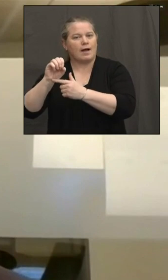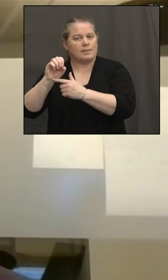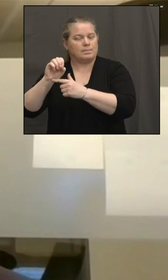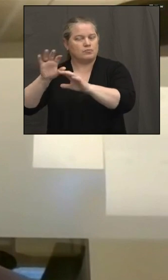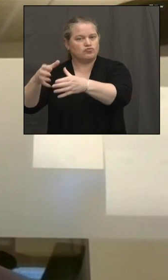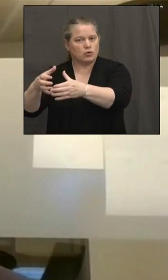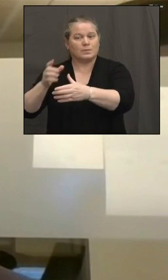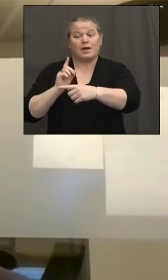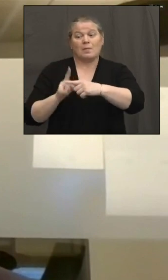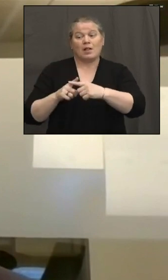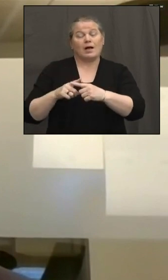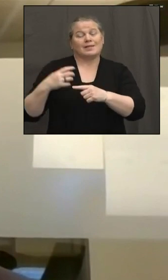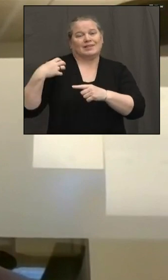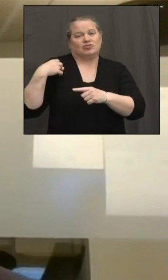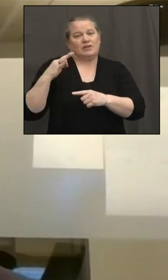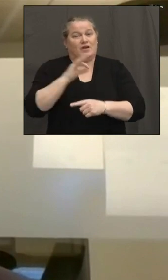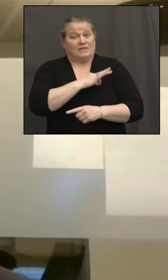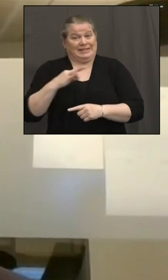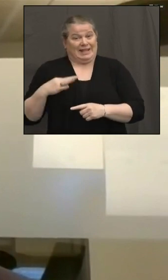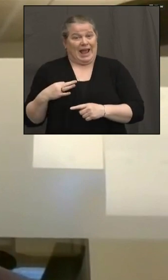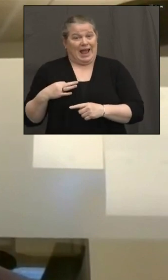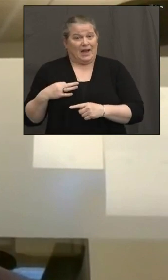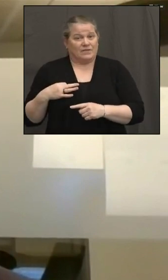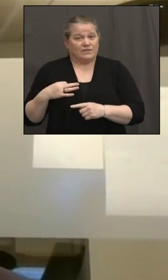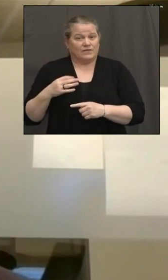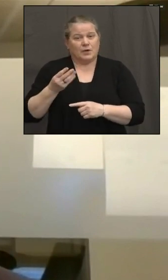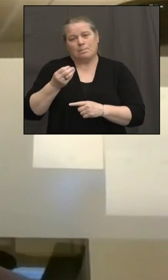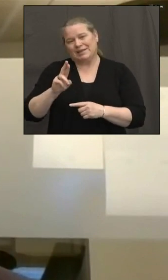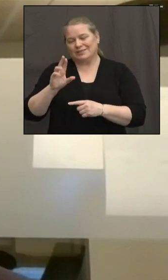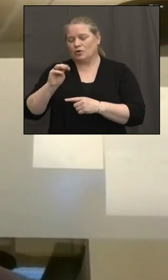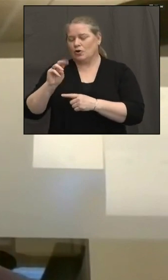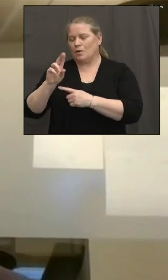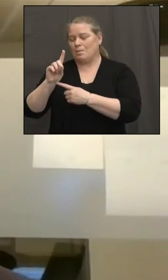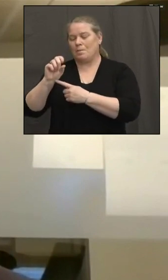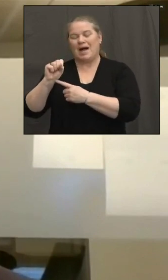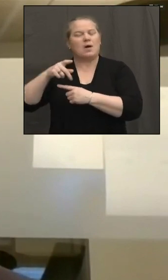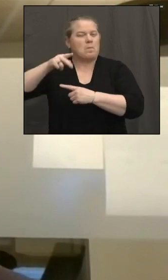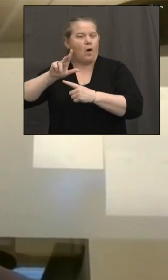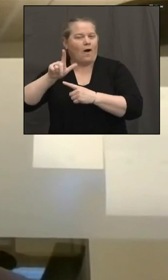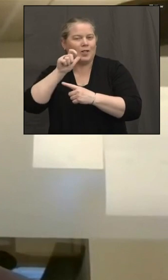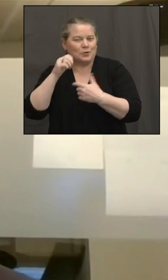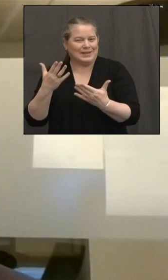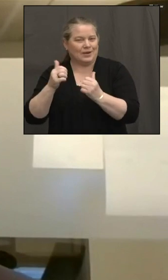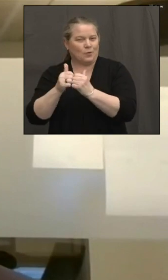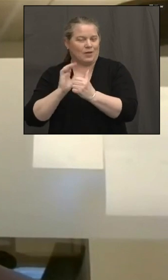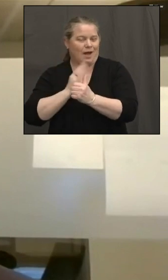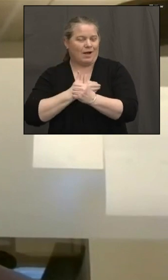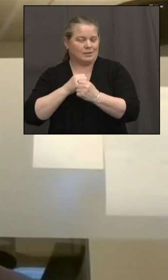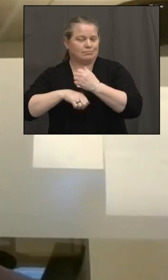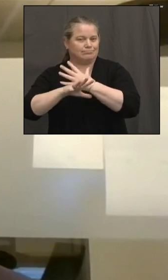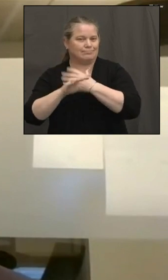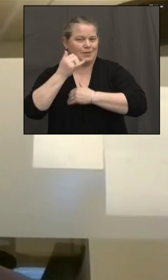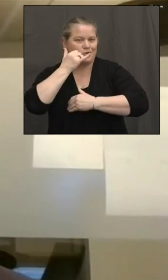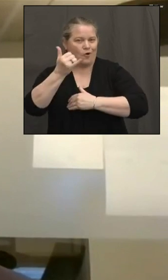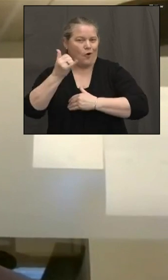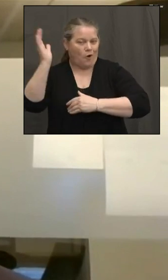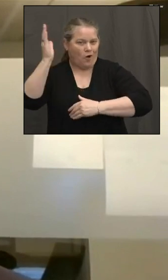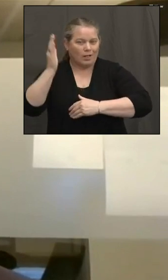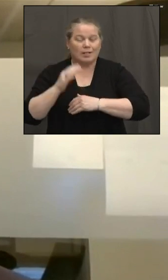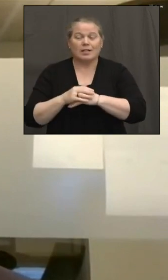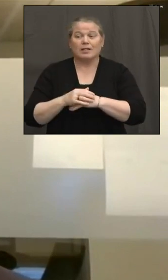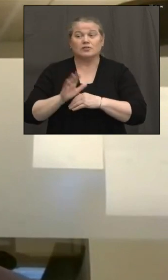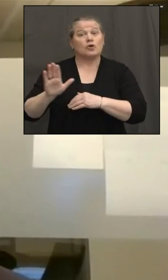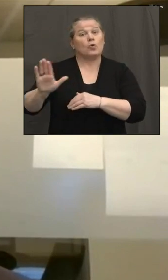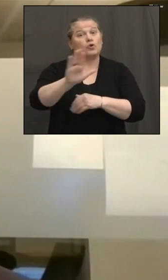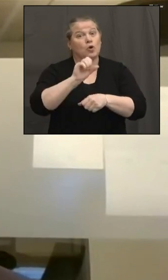Mr. Mounts, who's on this call. So I want to recognize everyone on your team for the great work that was done. You know, this agreement between